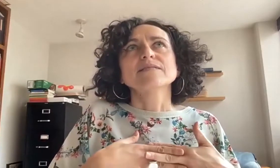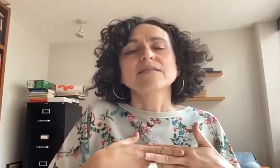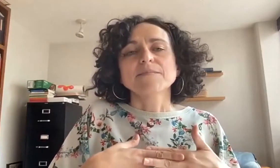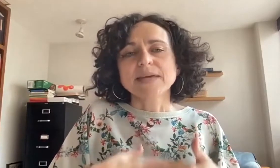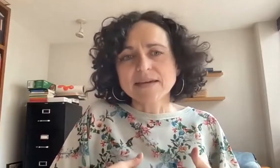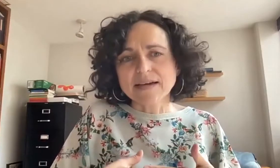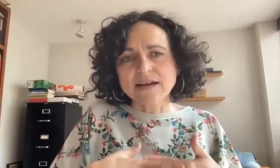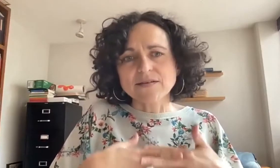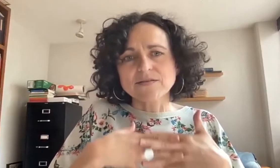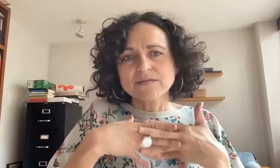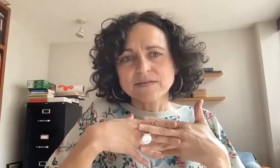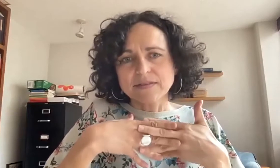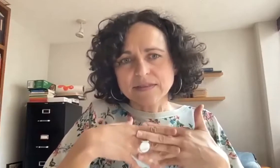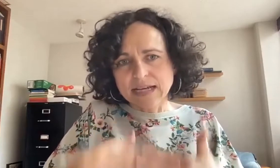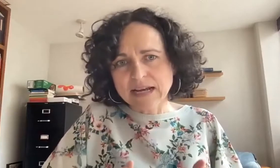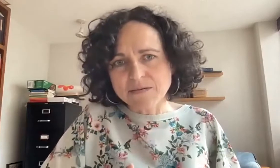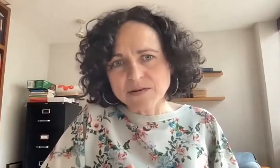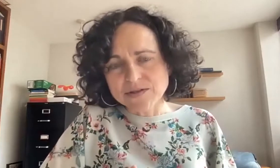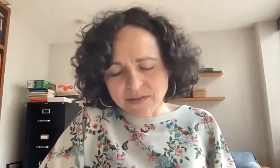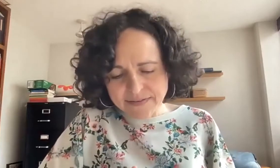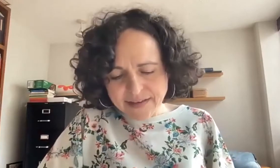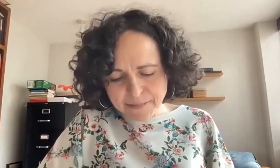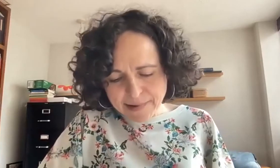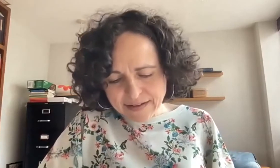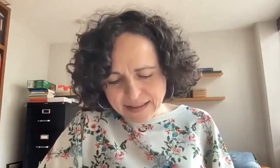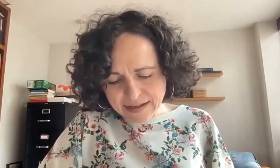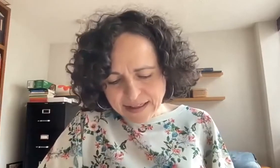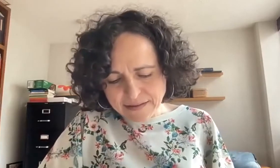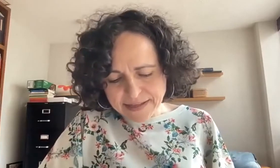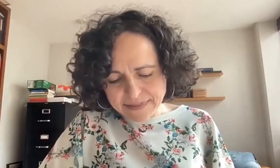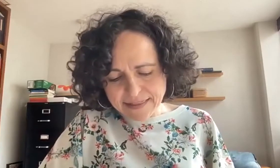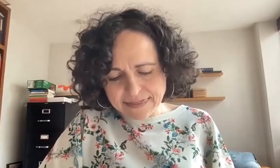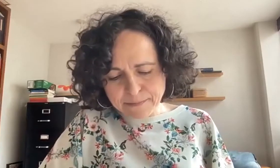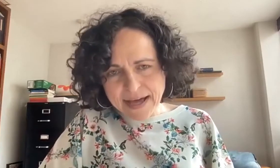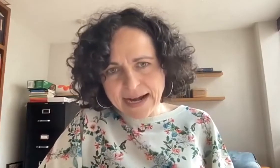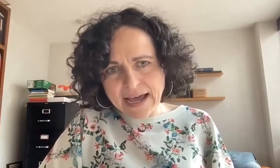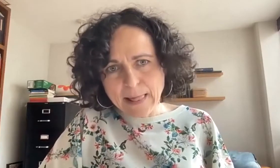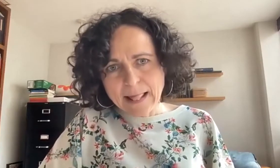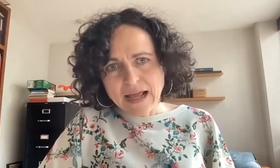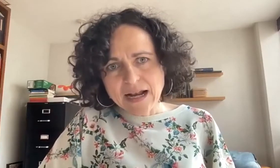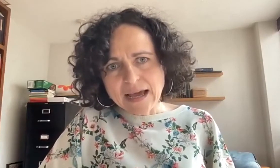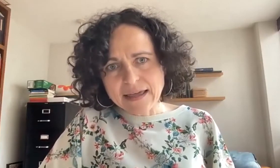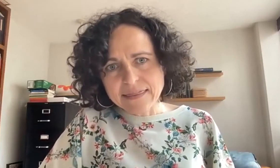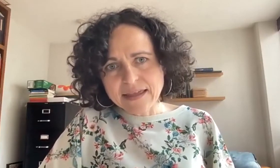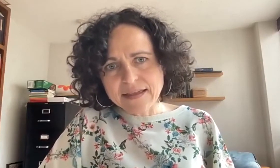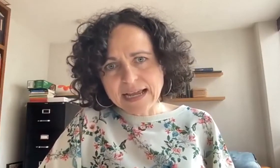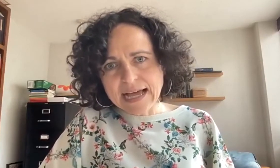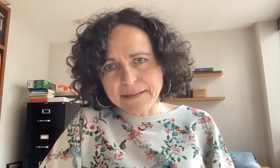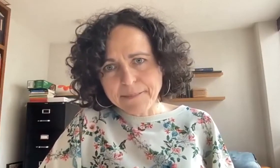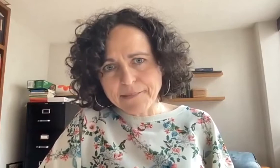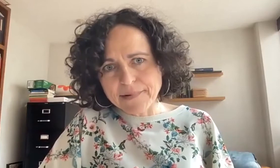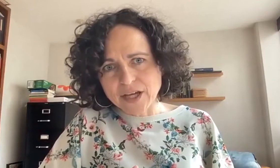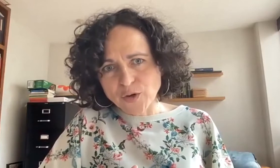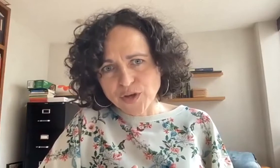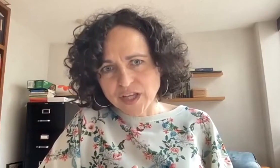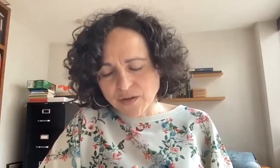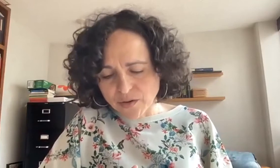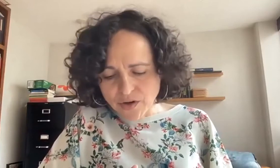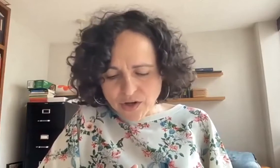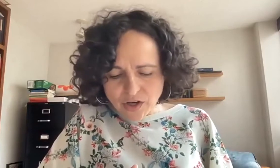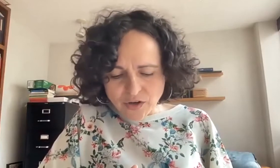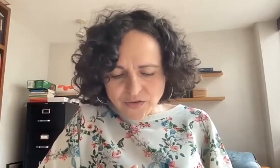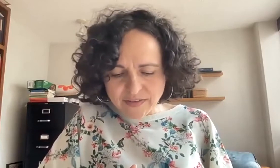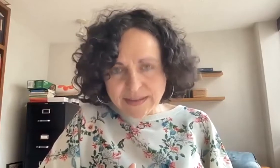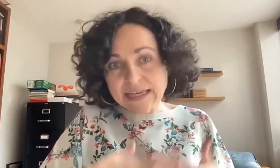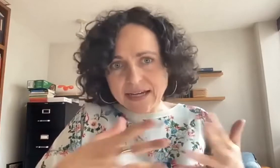project or the educational project in Mexico from the revolution from the 1920s for